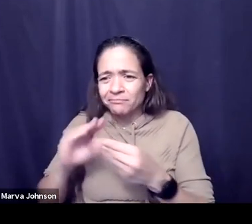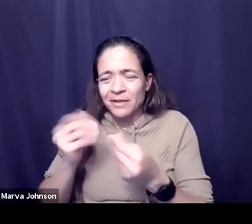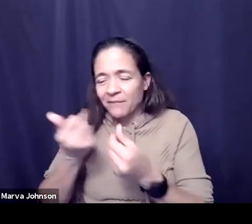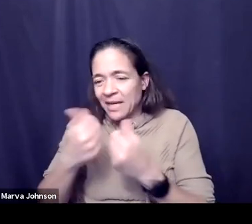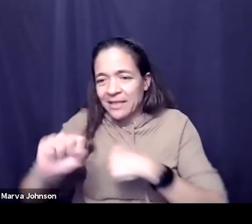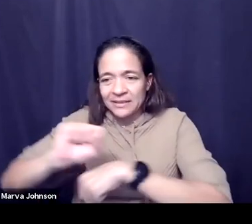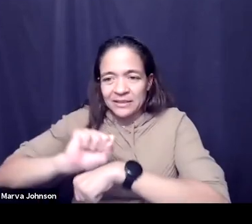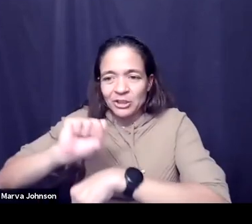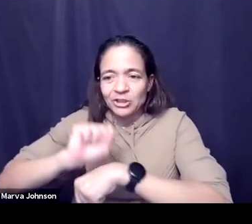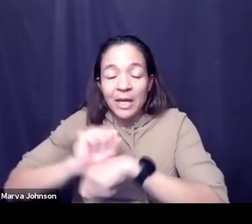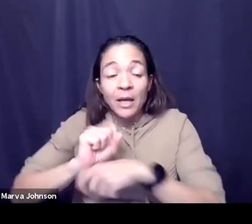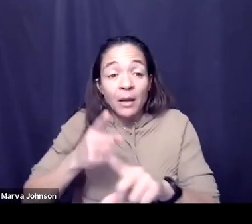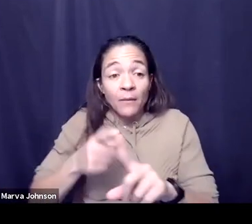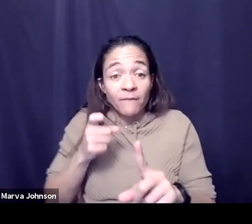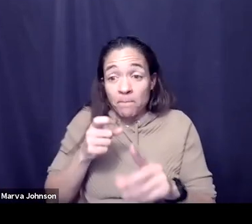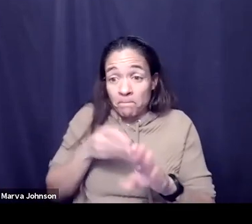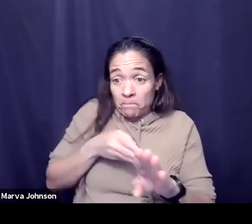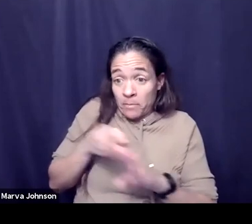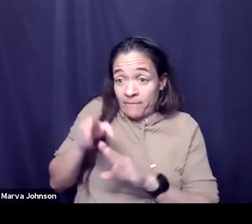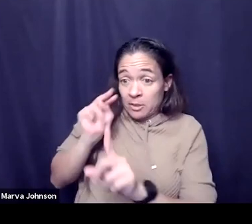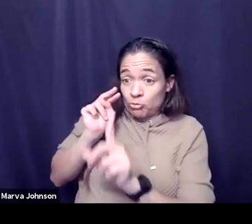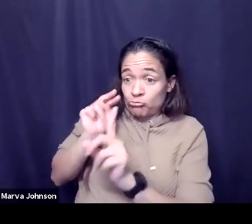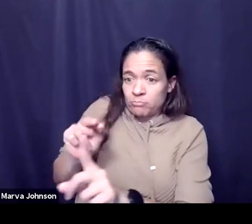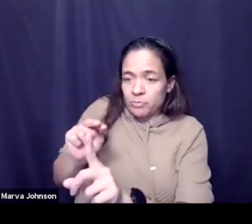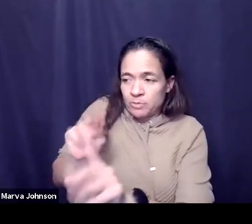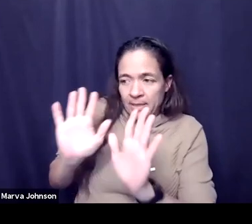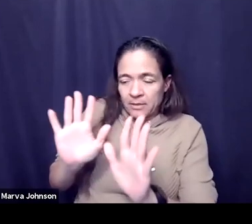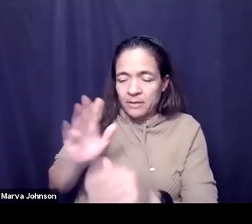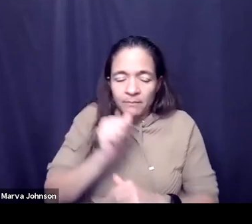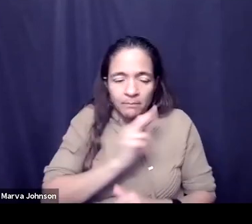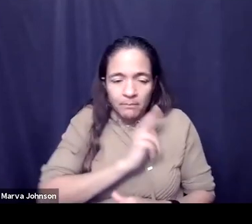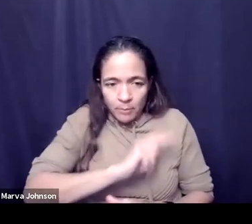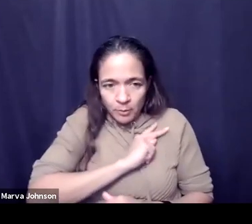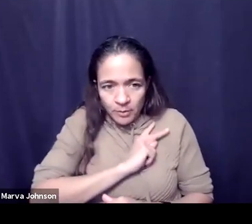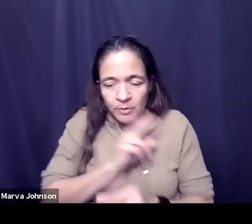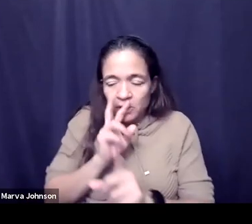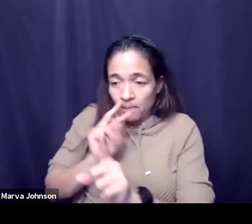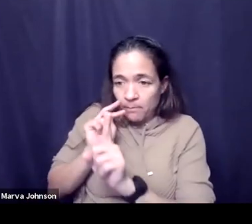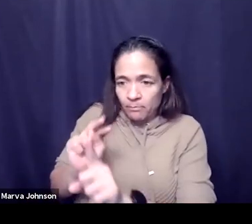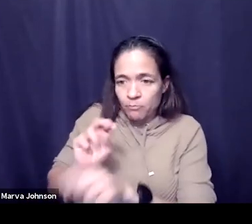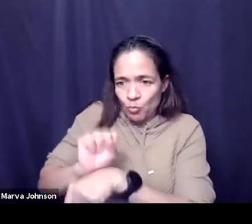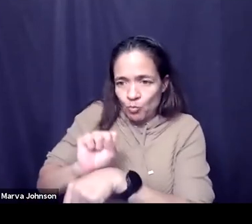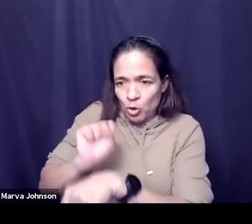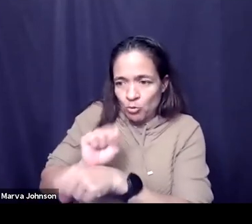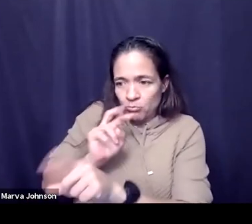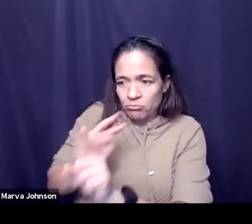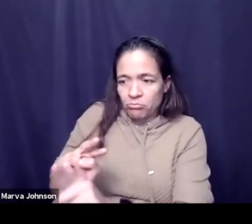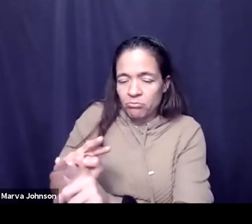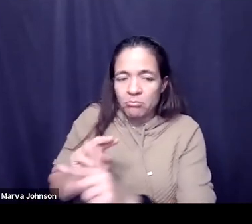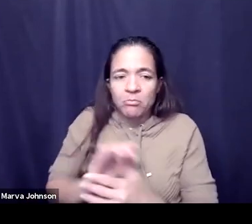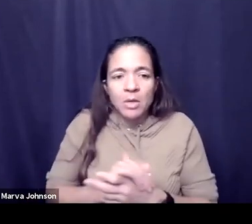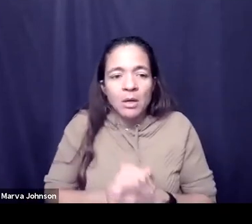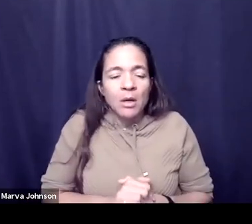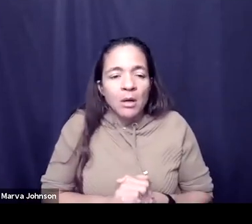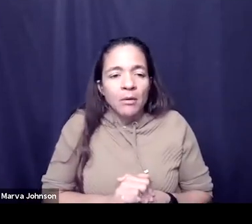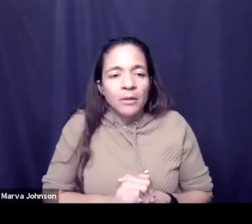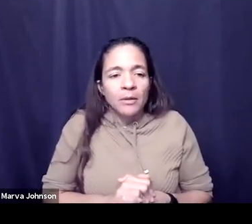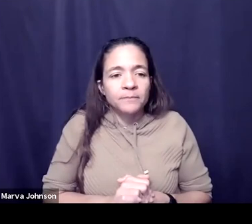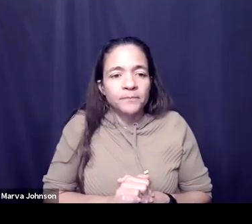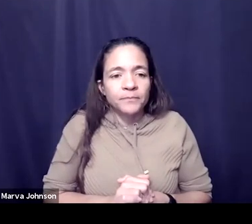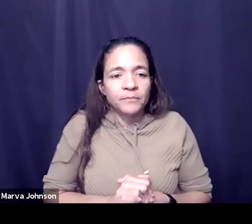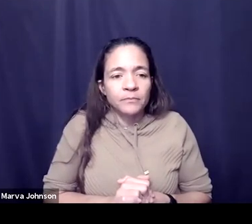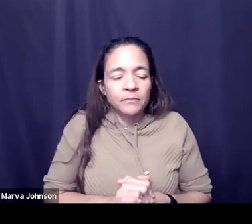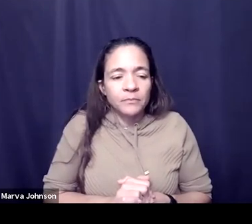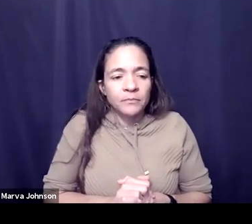you know from a professional standpoint from your work standpoint um what you do probably